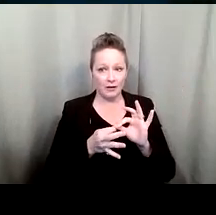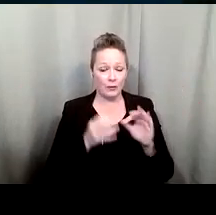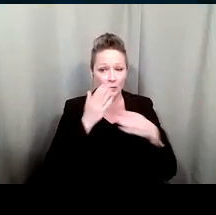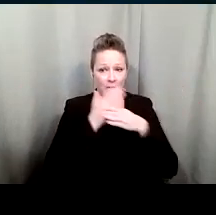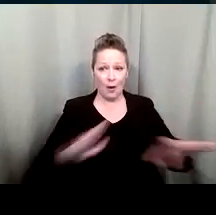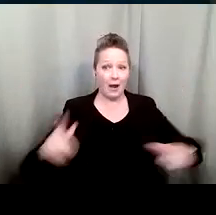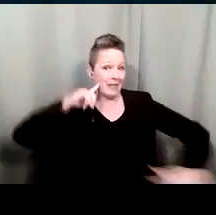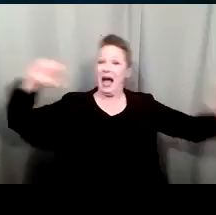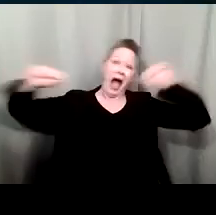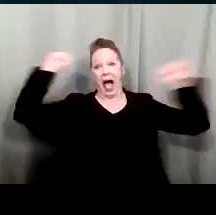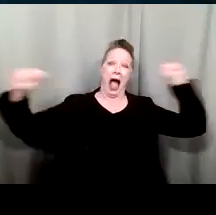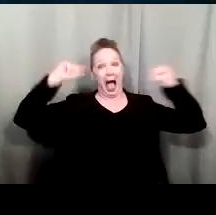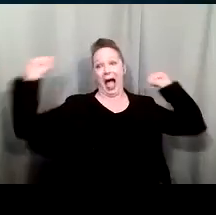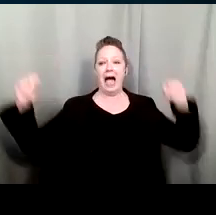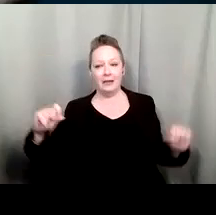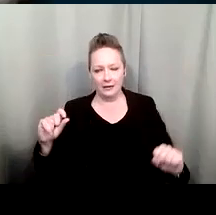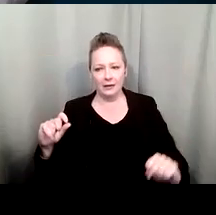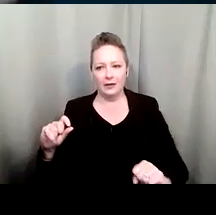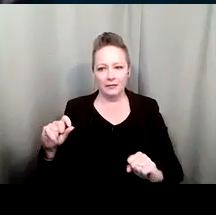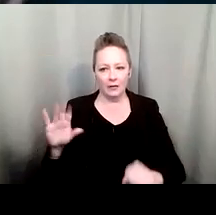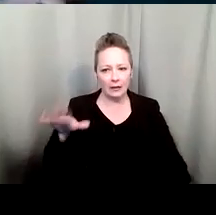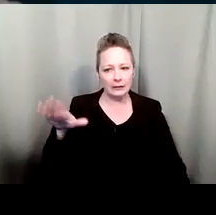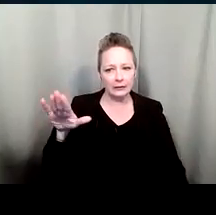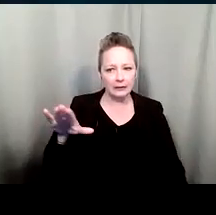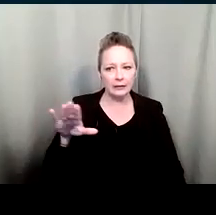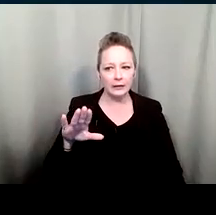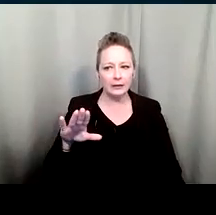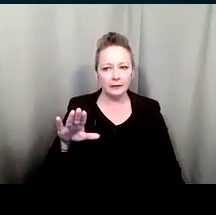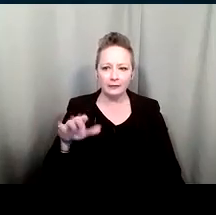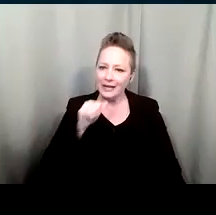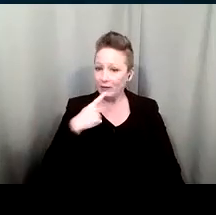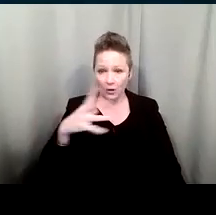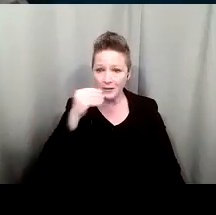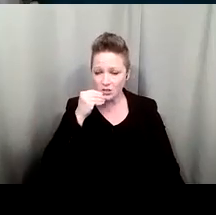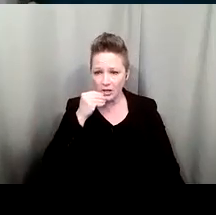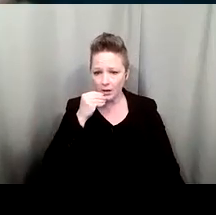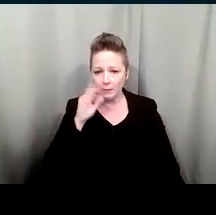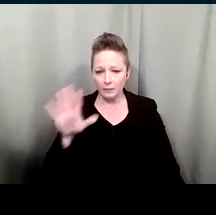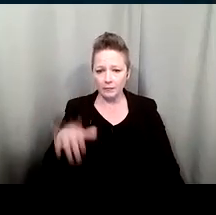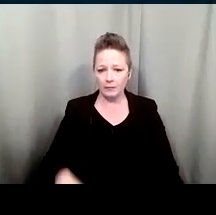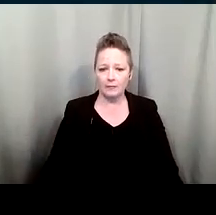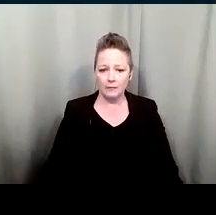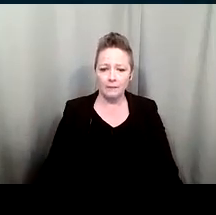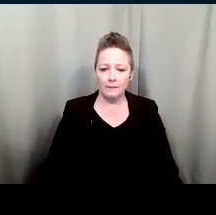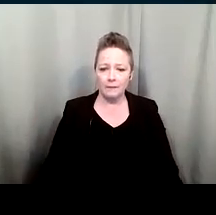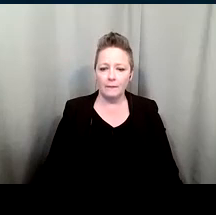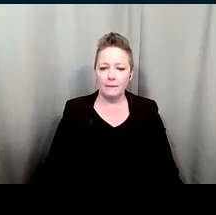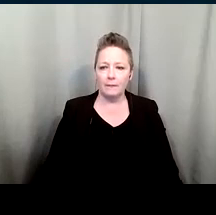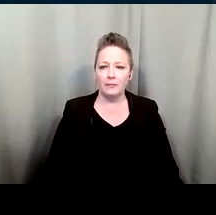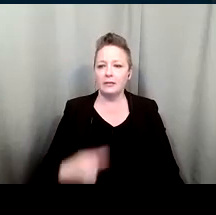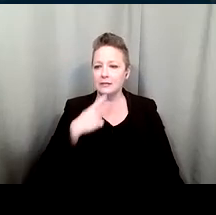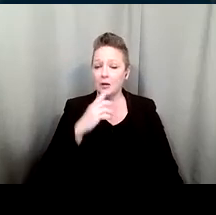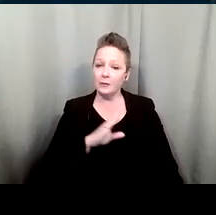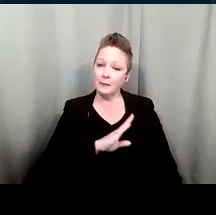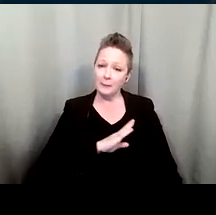i'm really loud again they say they don't say shut up keep your voice down they say it's very